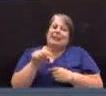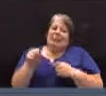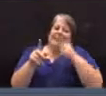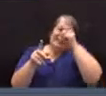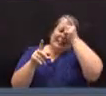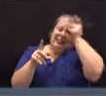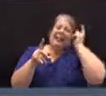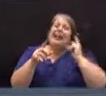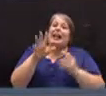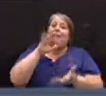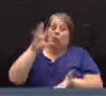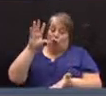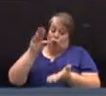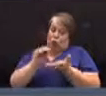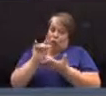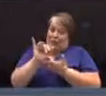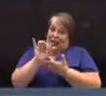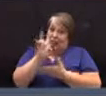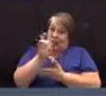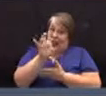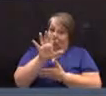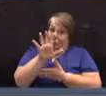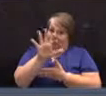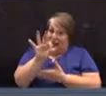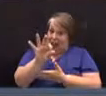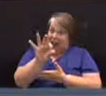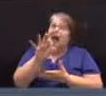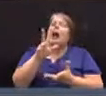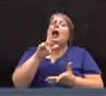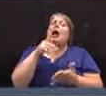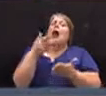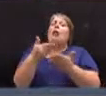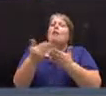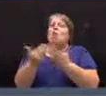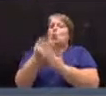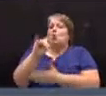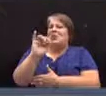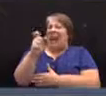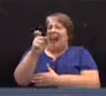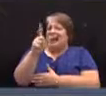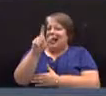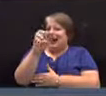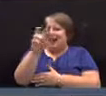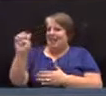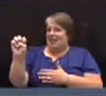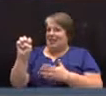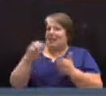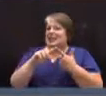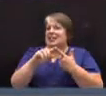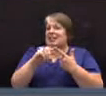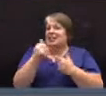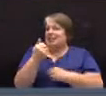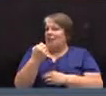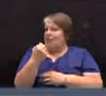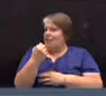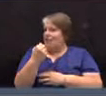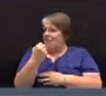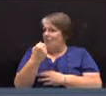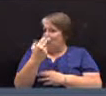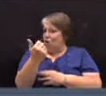,759, you arrive at a new tax levy at $13,473